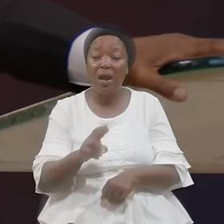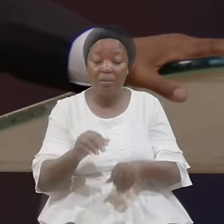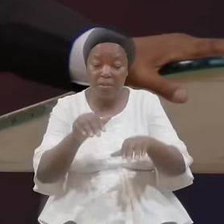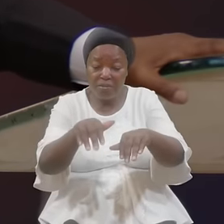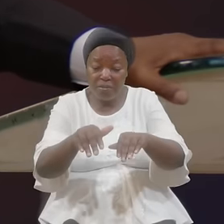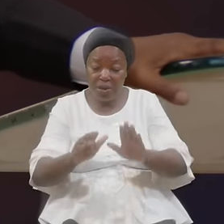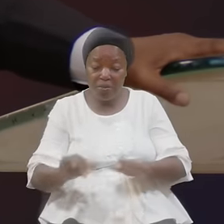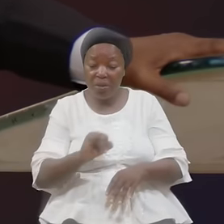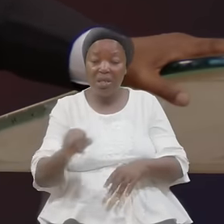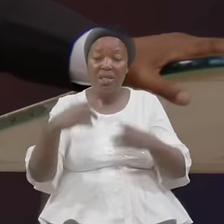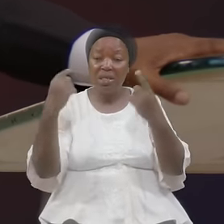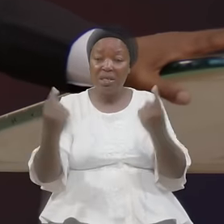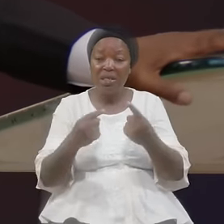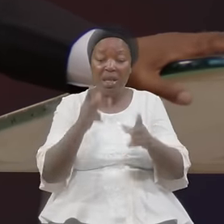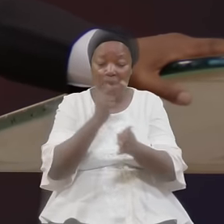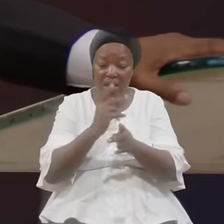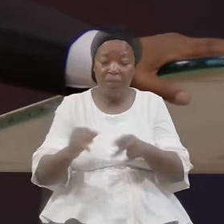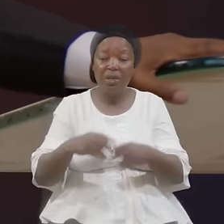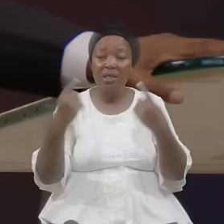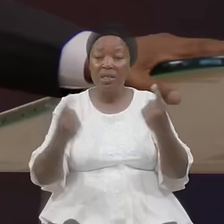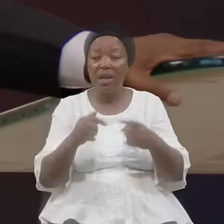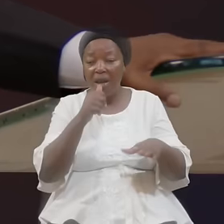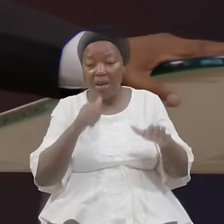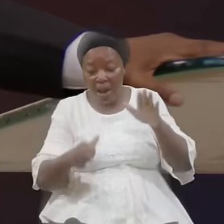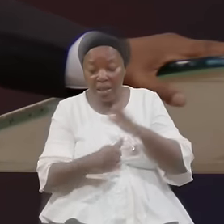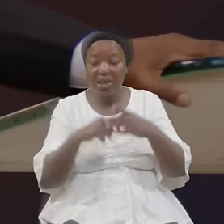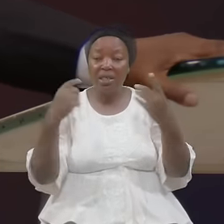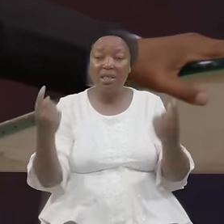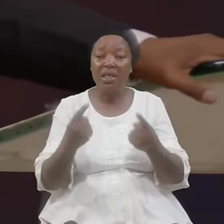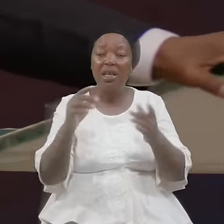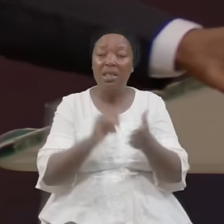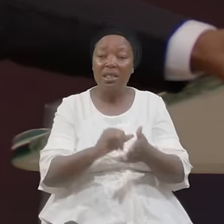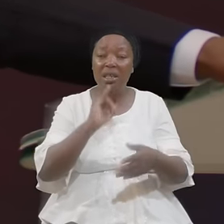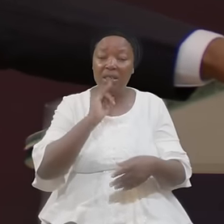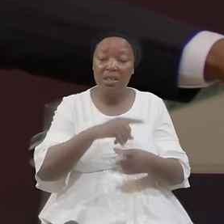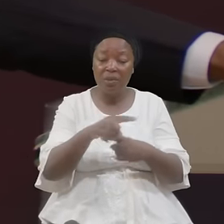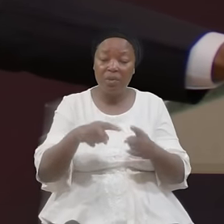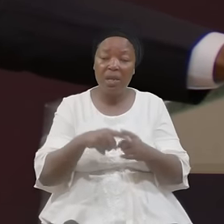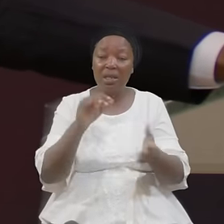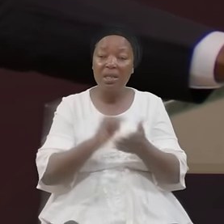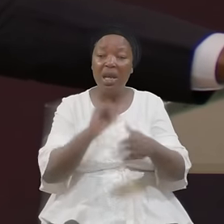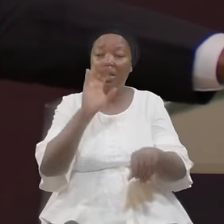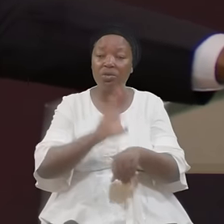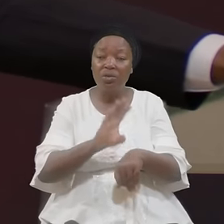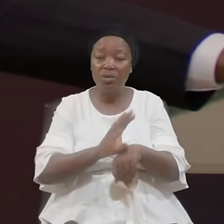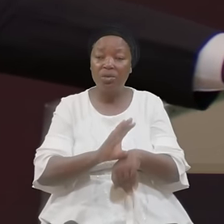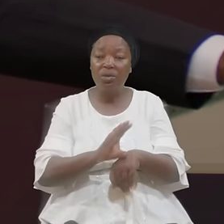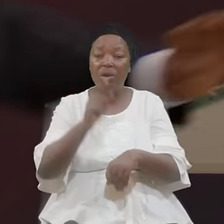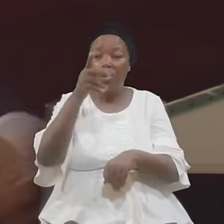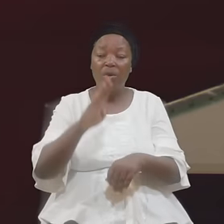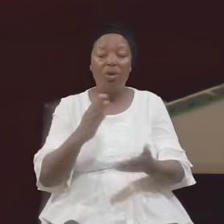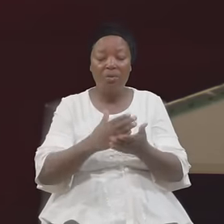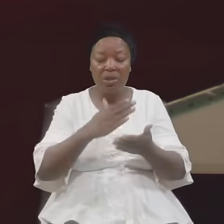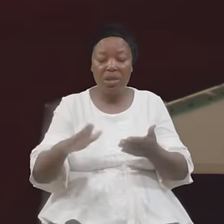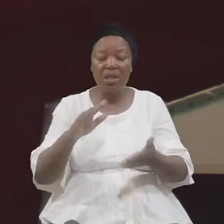Concealing Sin Hiding Sin That's When That Church God Rejects That